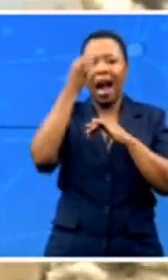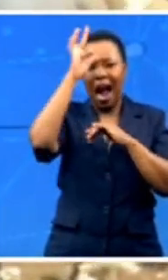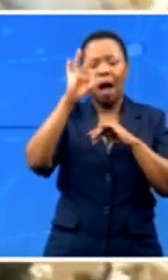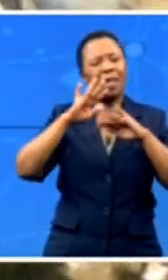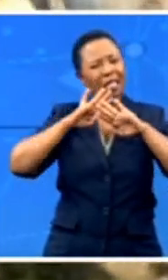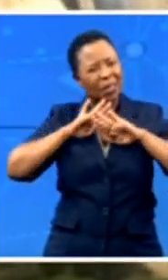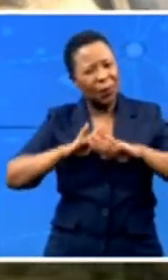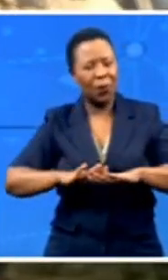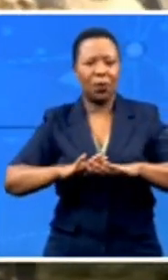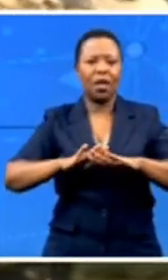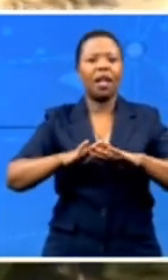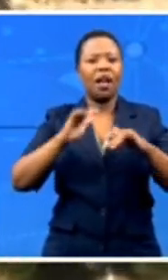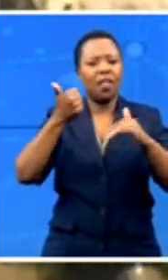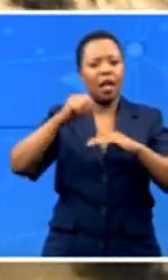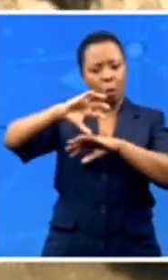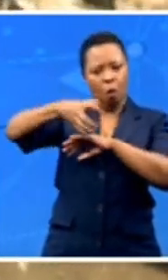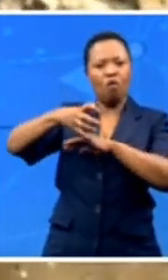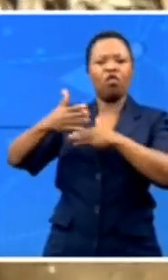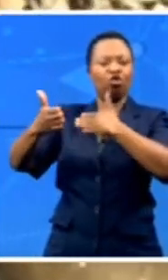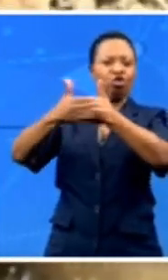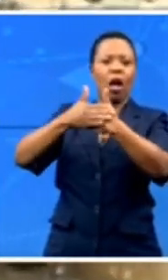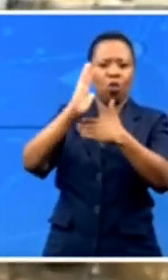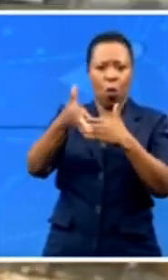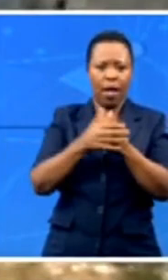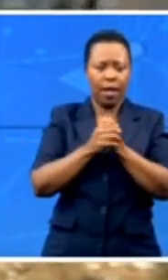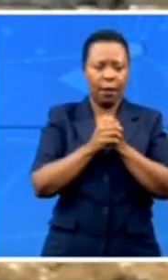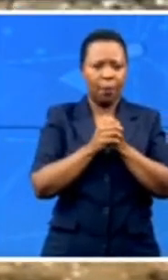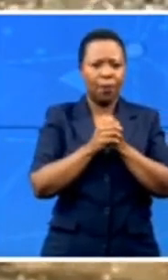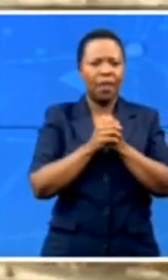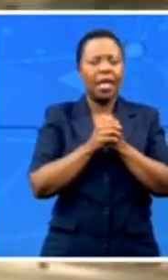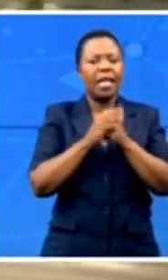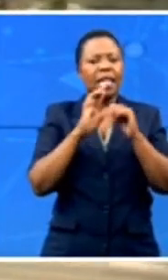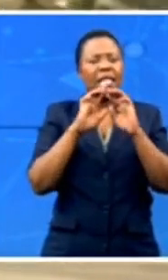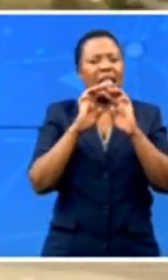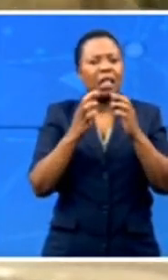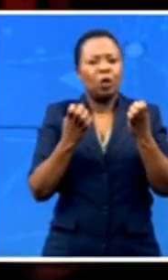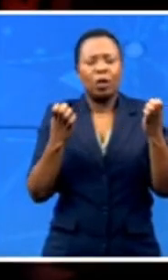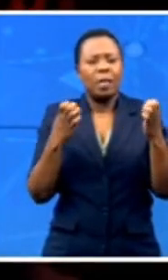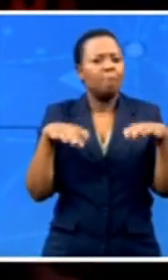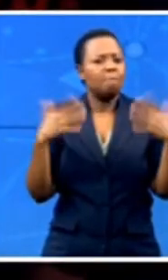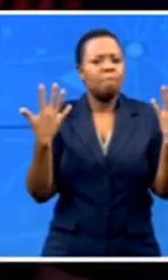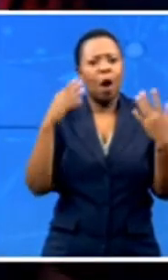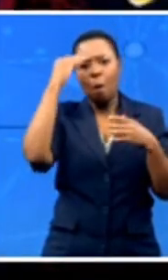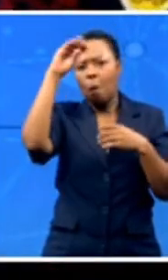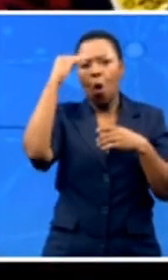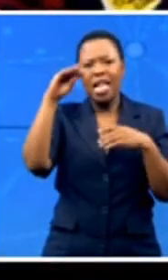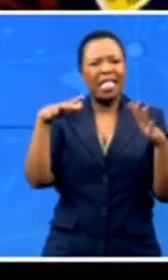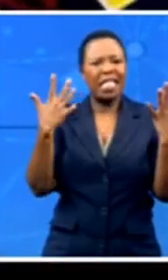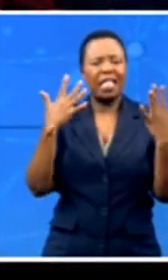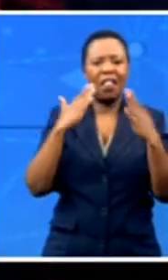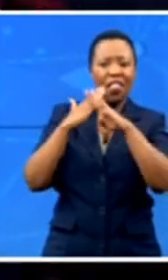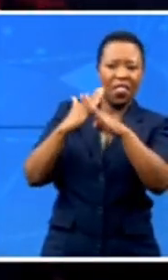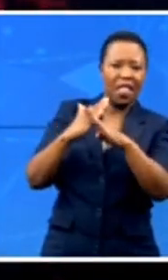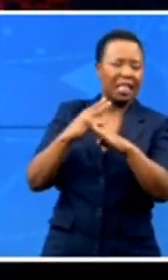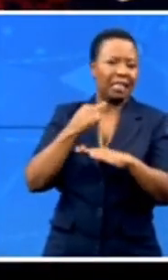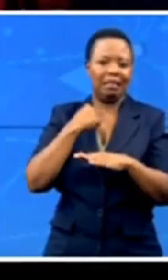The outnumbered and under-resourced police force failed to quell the wanton looting and destruction. As a result, private